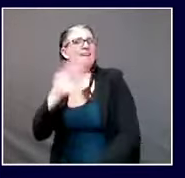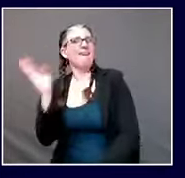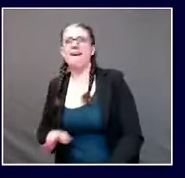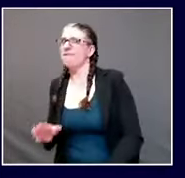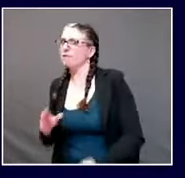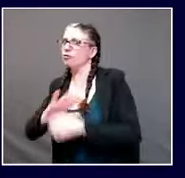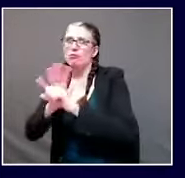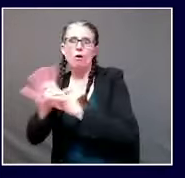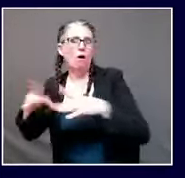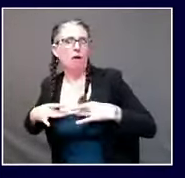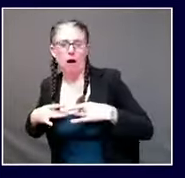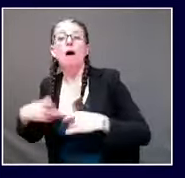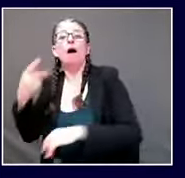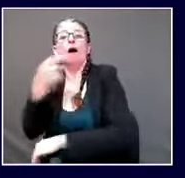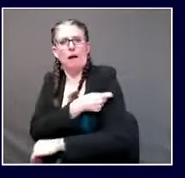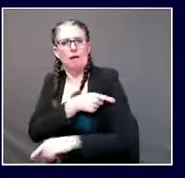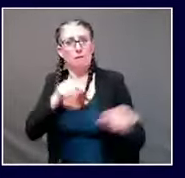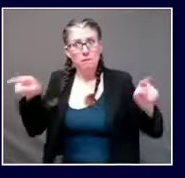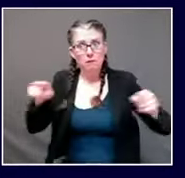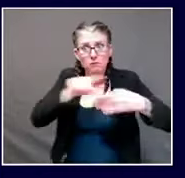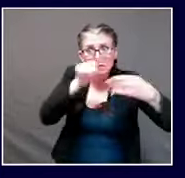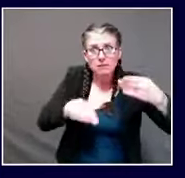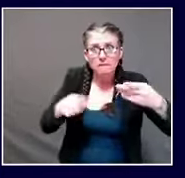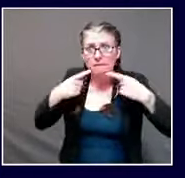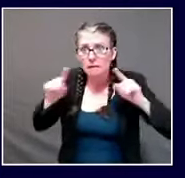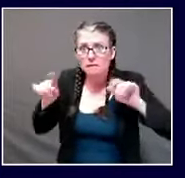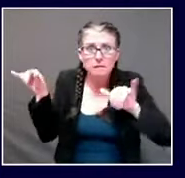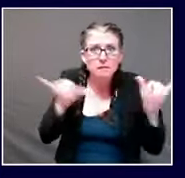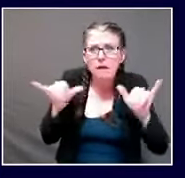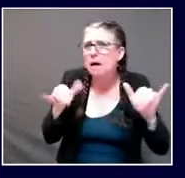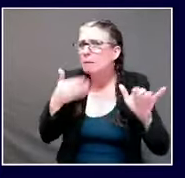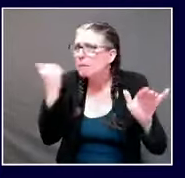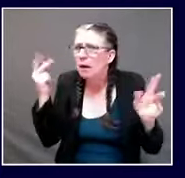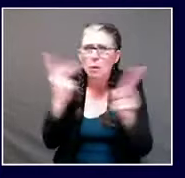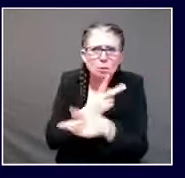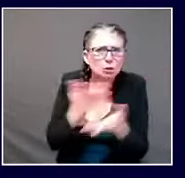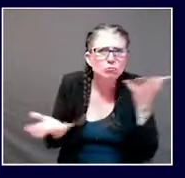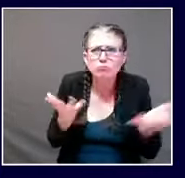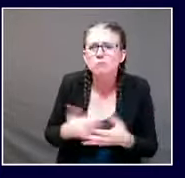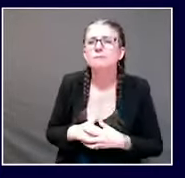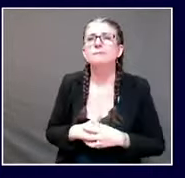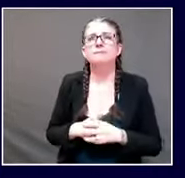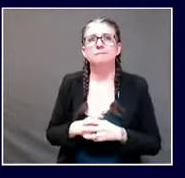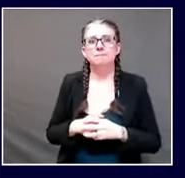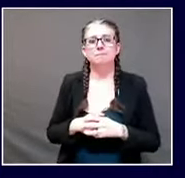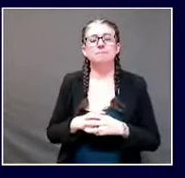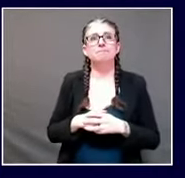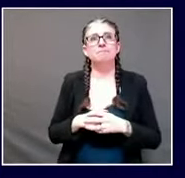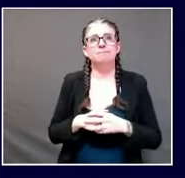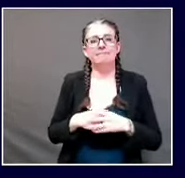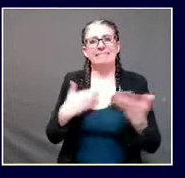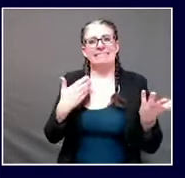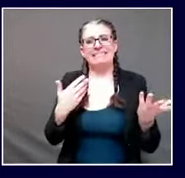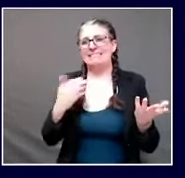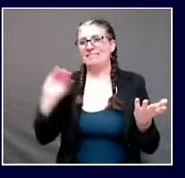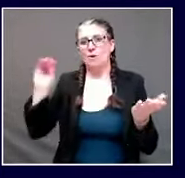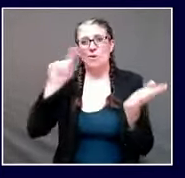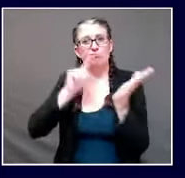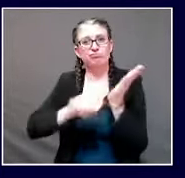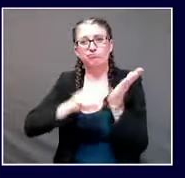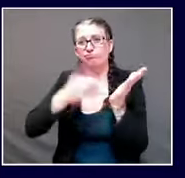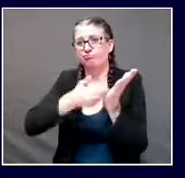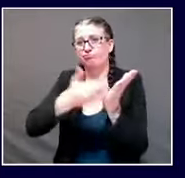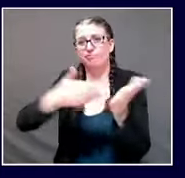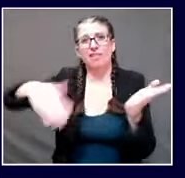can happen in some cases it's the opposite so there isn't a general rule from an immunology perspective about one